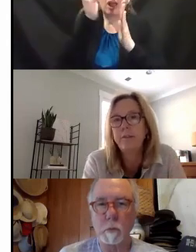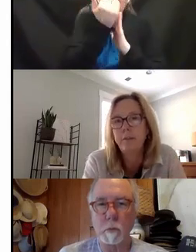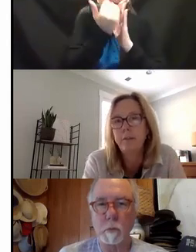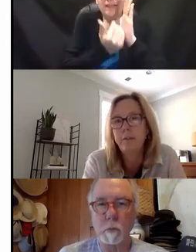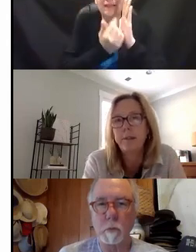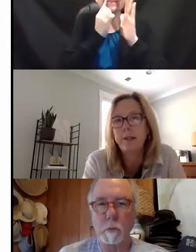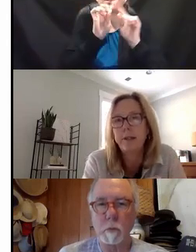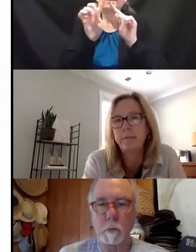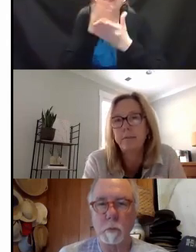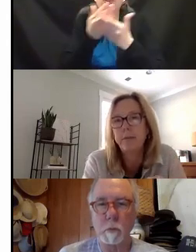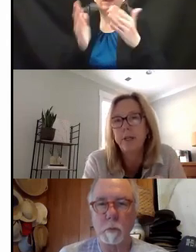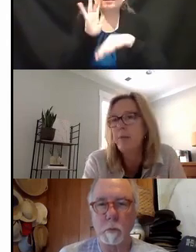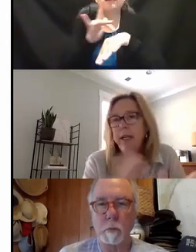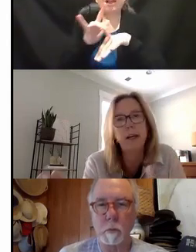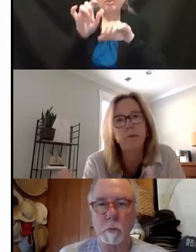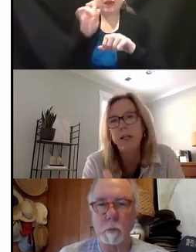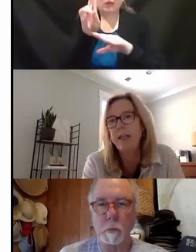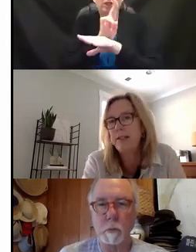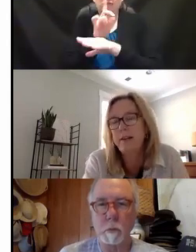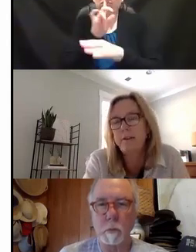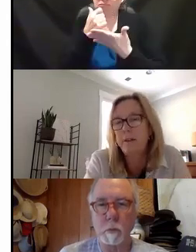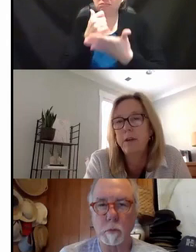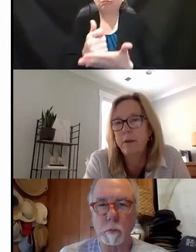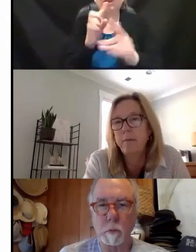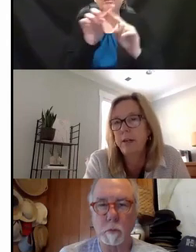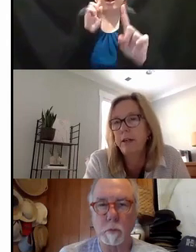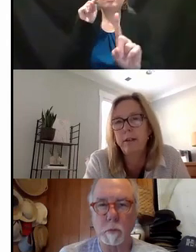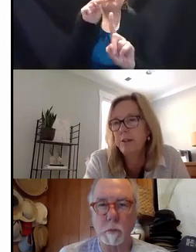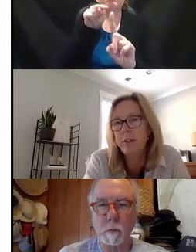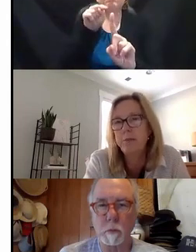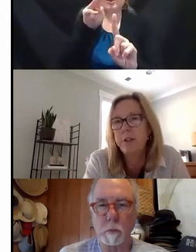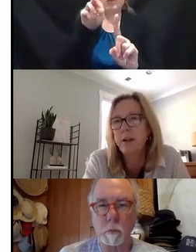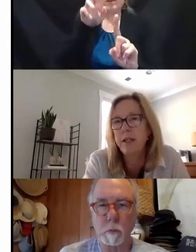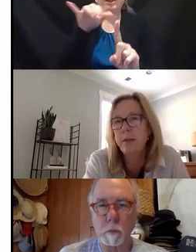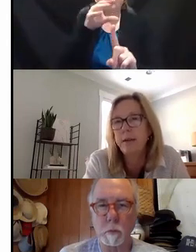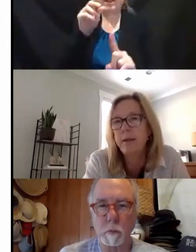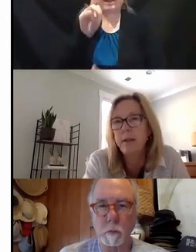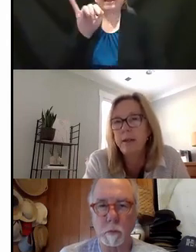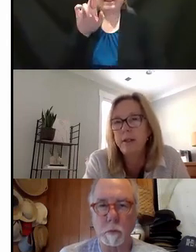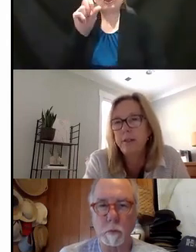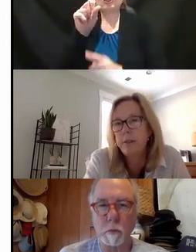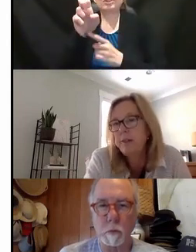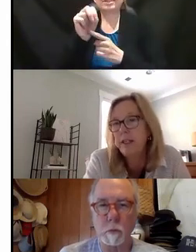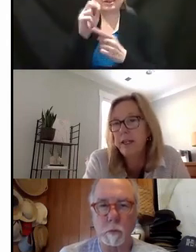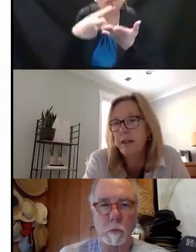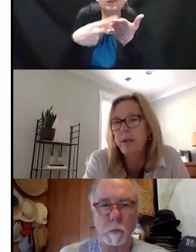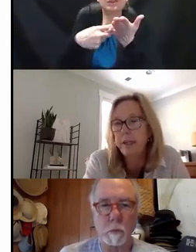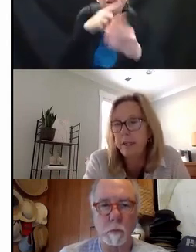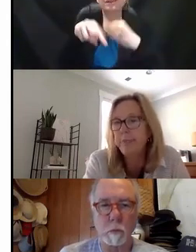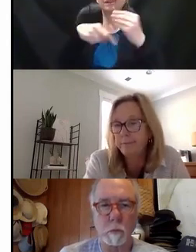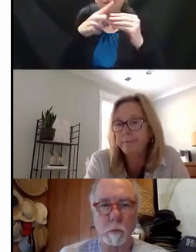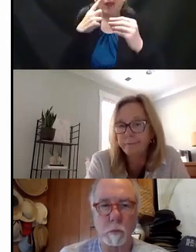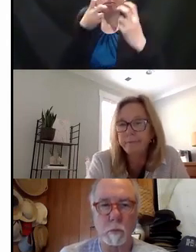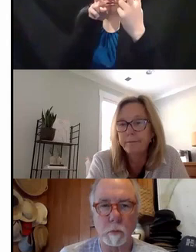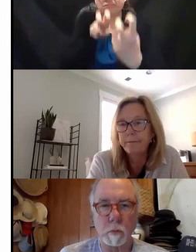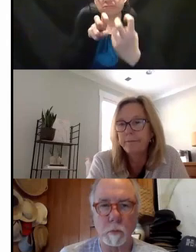different things. But yeah, it really gets down to what Mary and Kristen were talking about in terms of sitting down and planning.